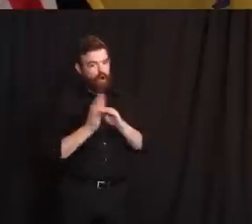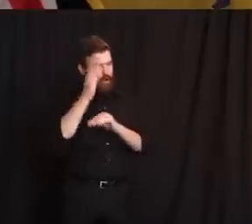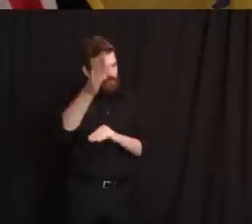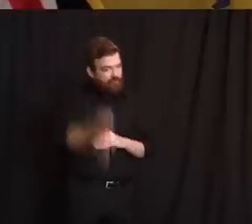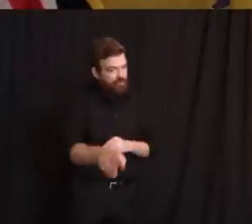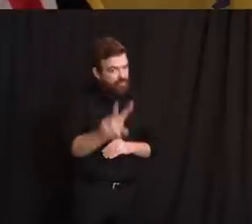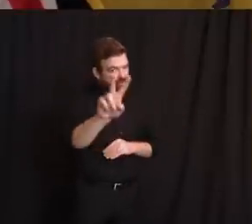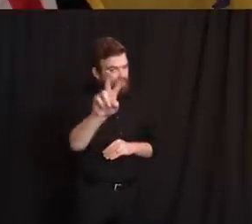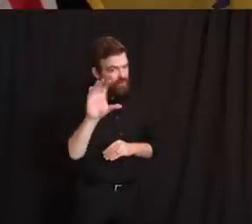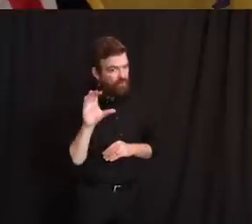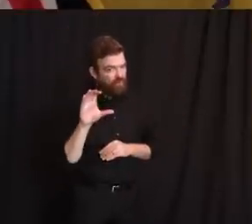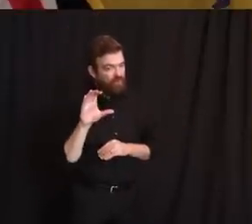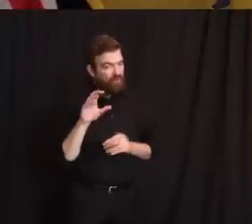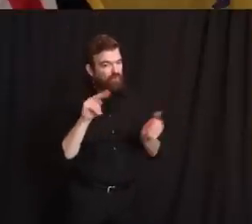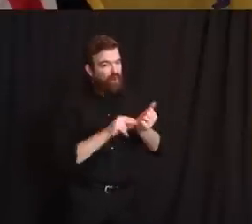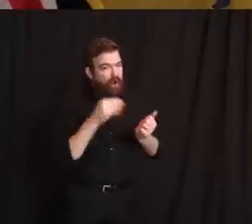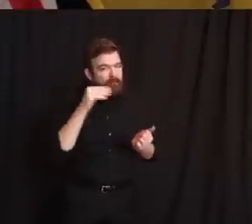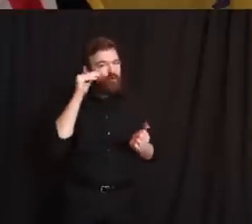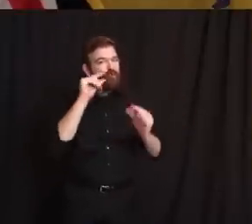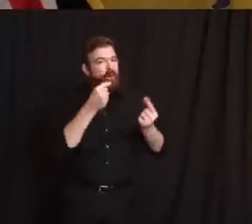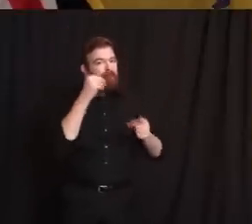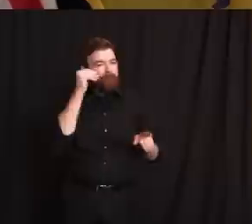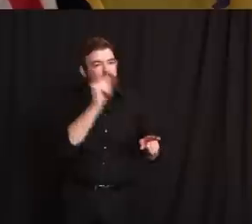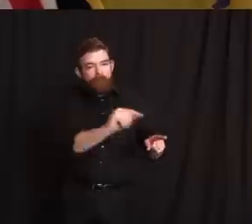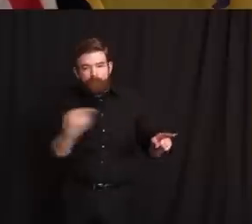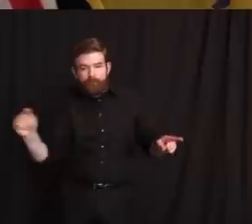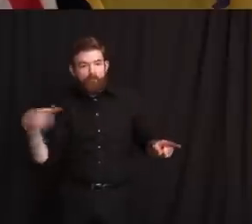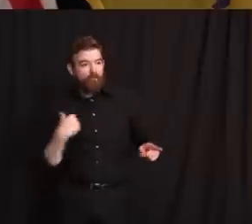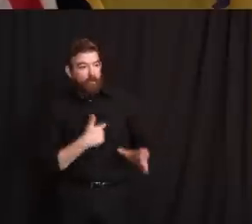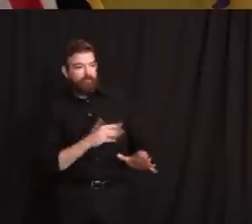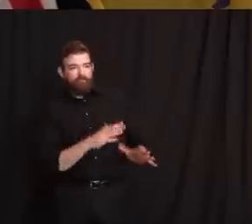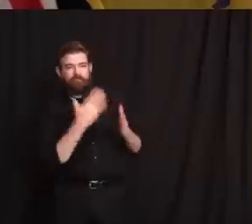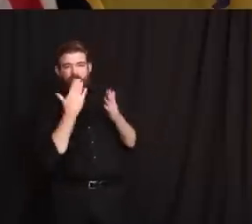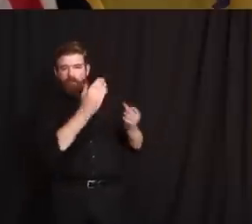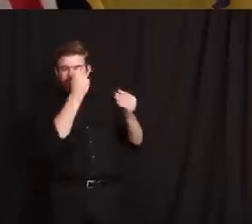And we said, thank you, we will locate beds for our patients.